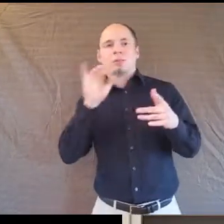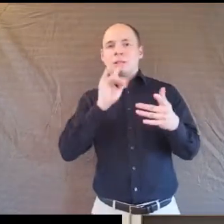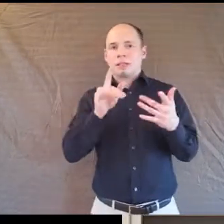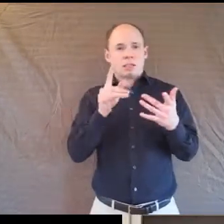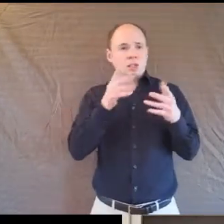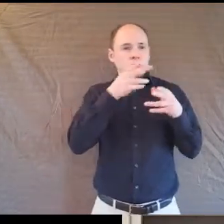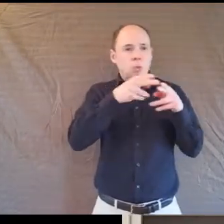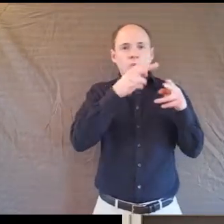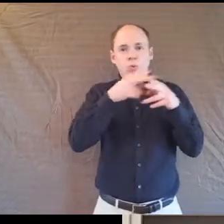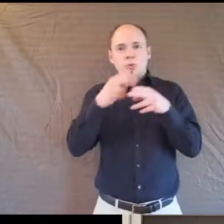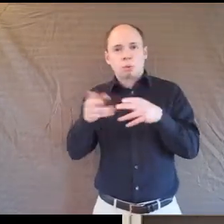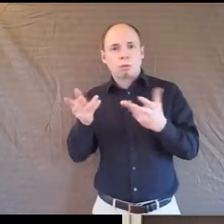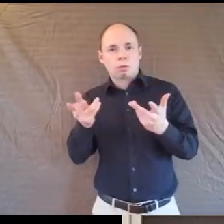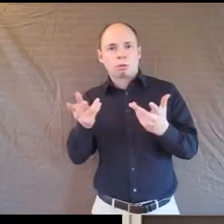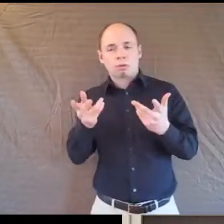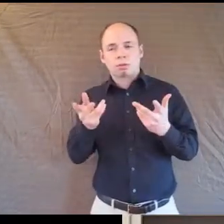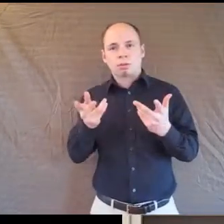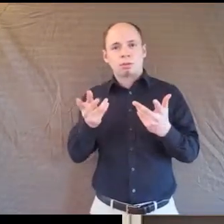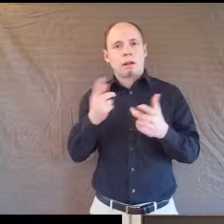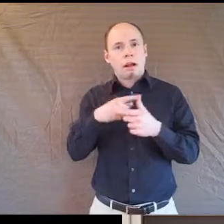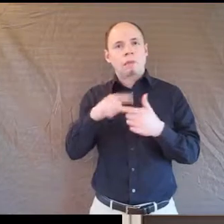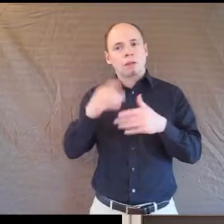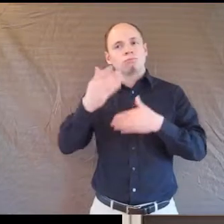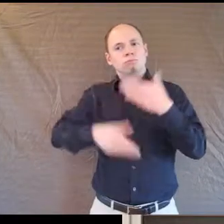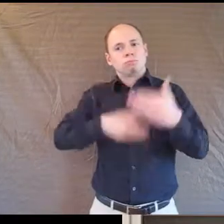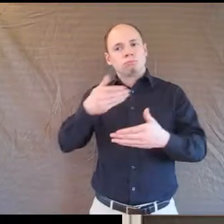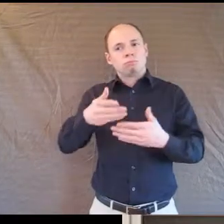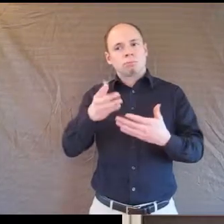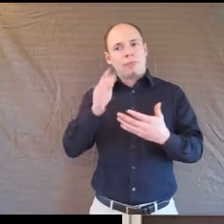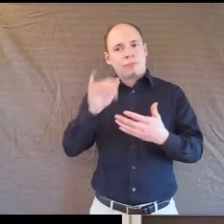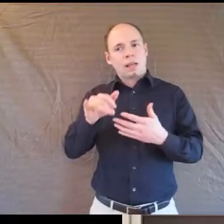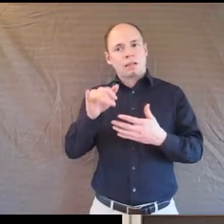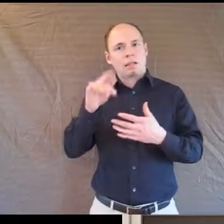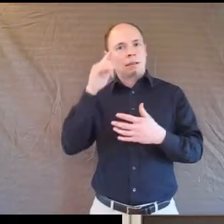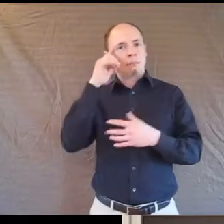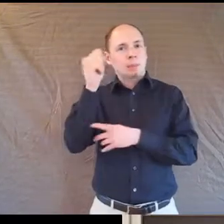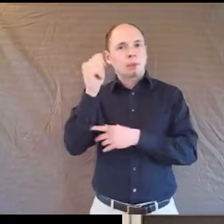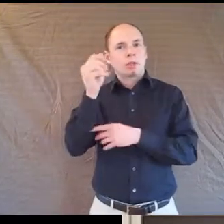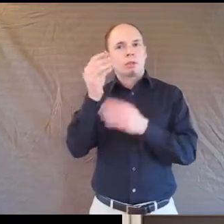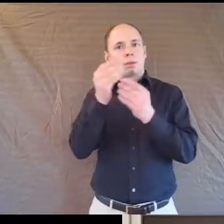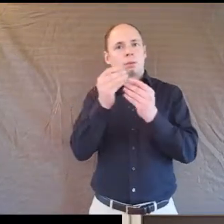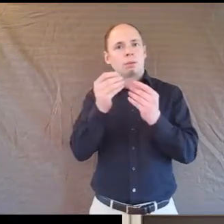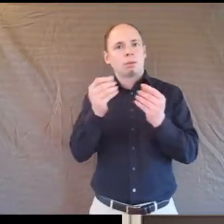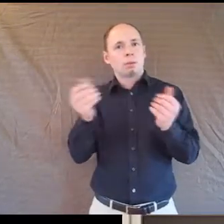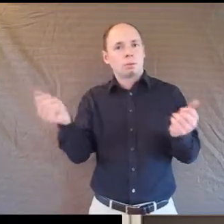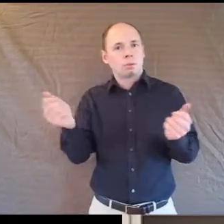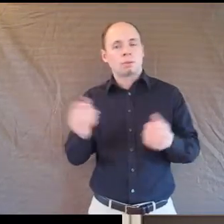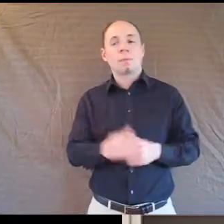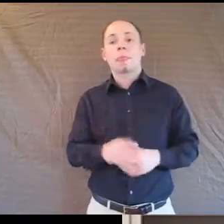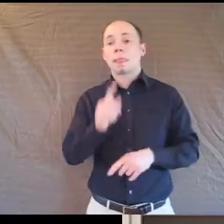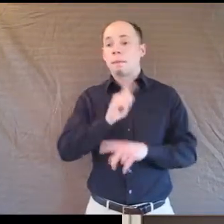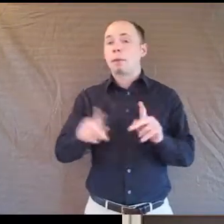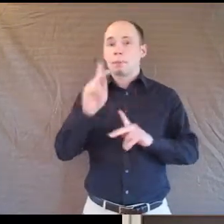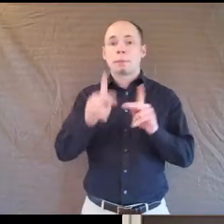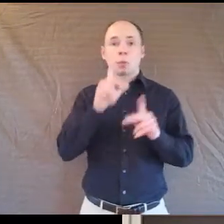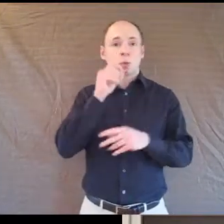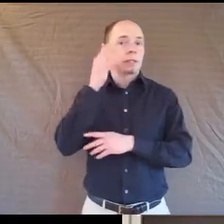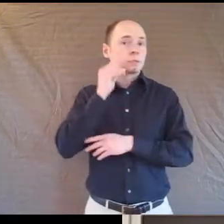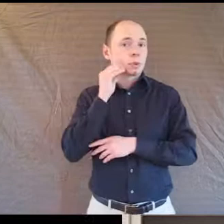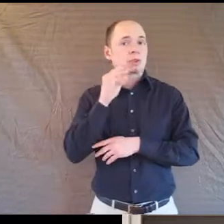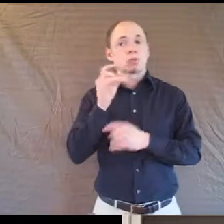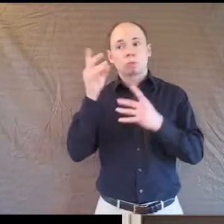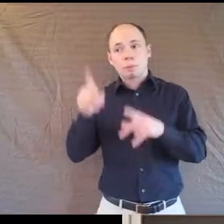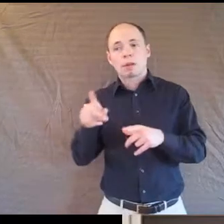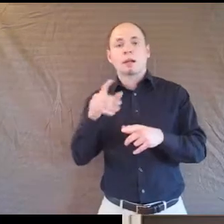drift into the past. With trauma, people who are suffering from trauma still, who have PTSD or